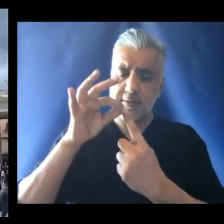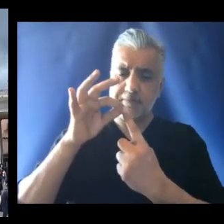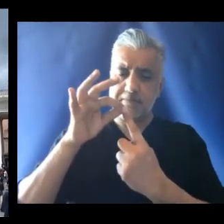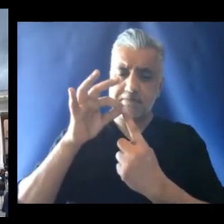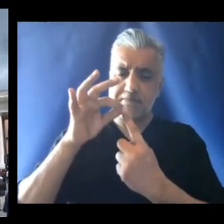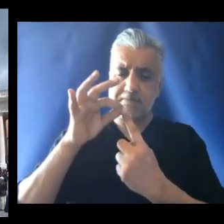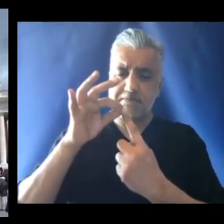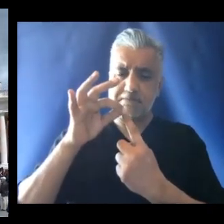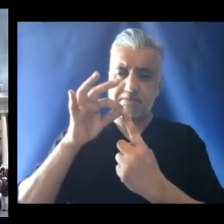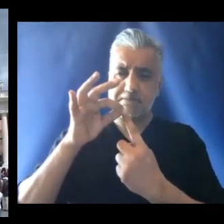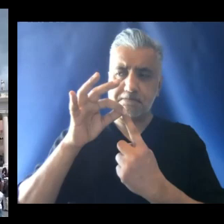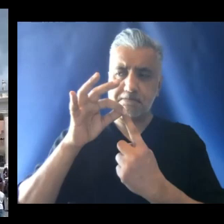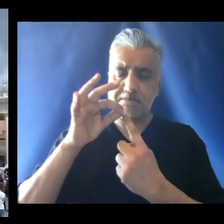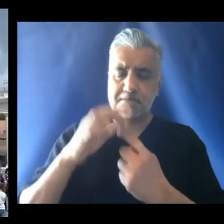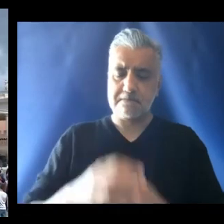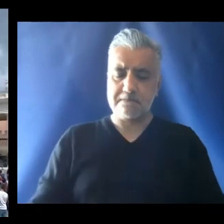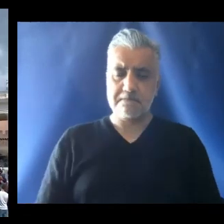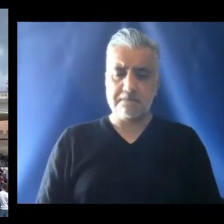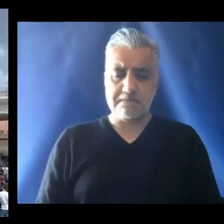There is something special.